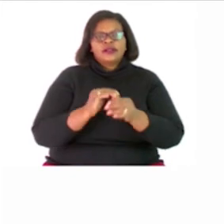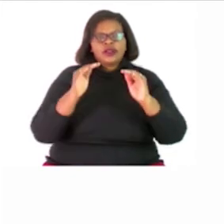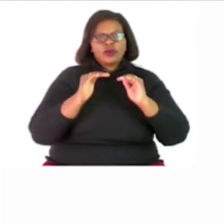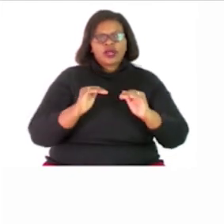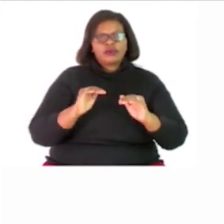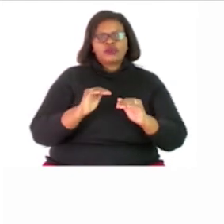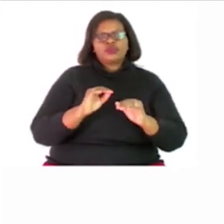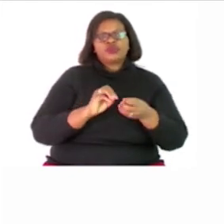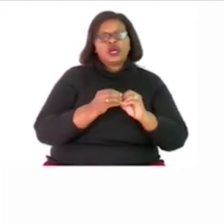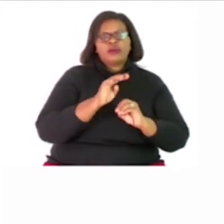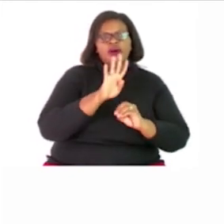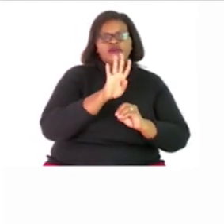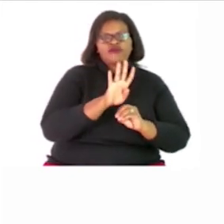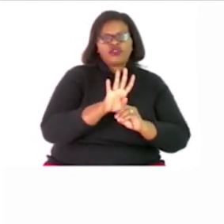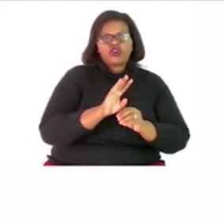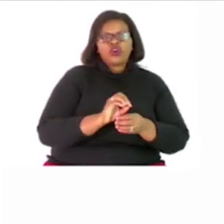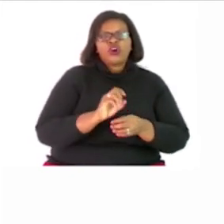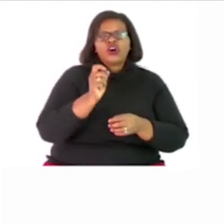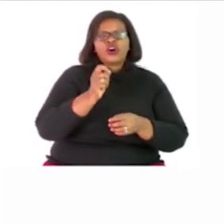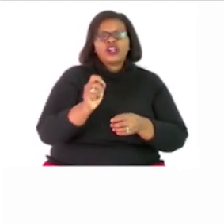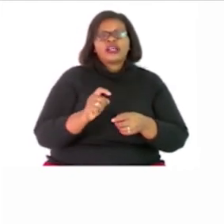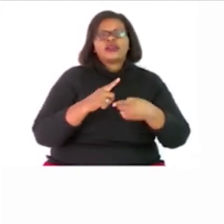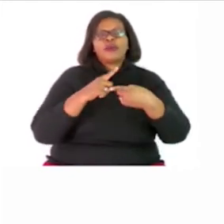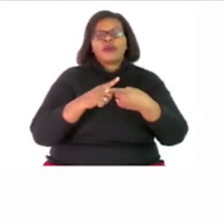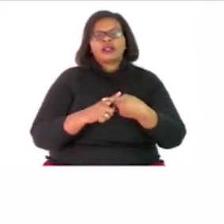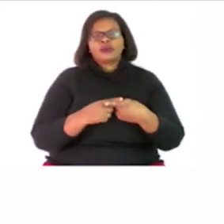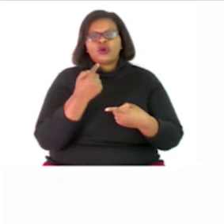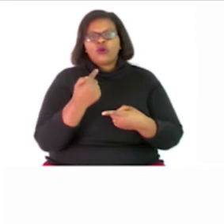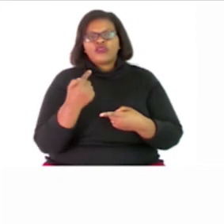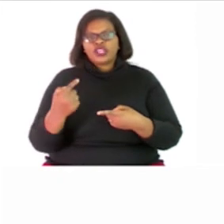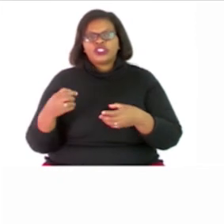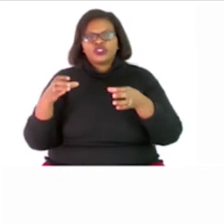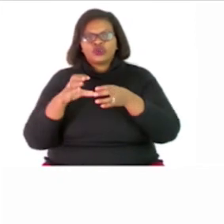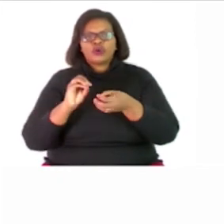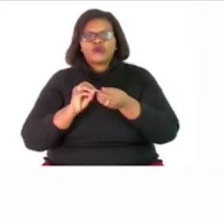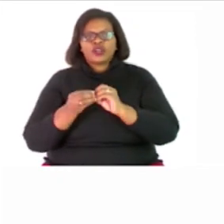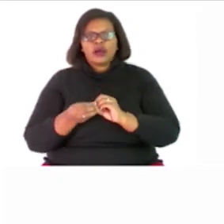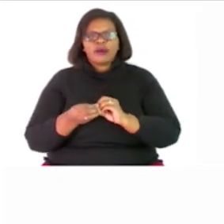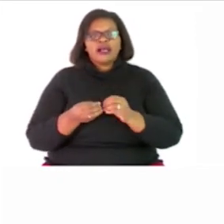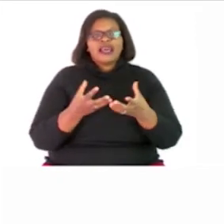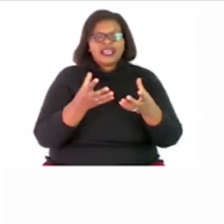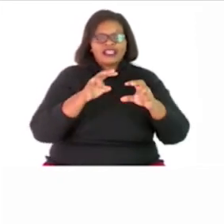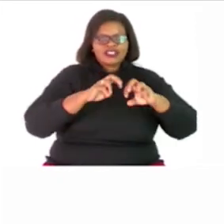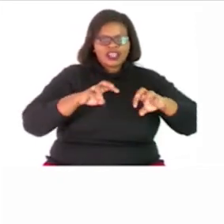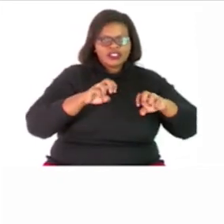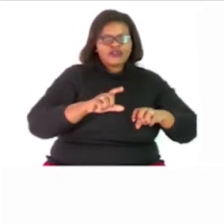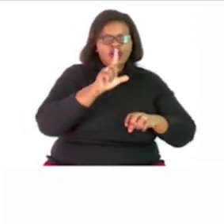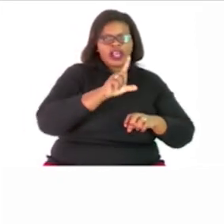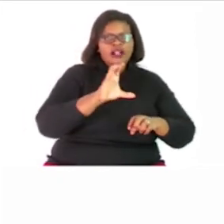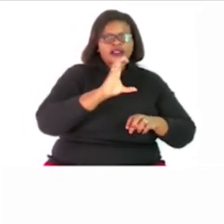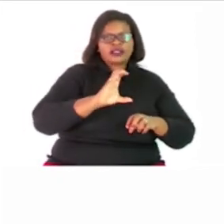yeah we have to write down the multiples of each set of numbers and find the LCM of each set